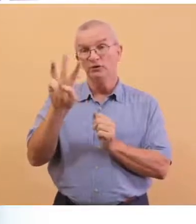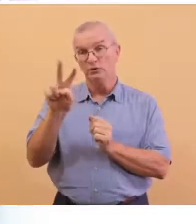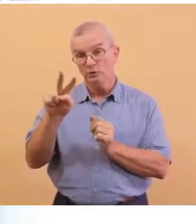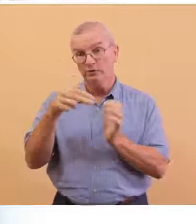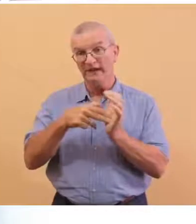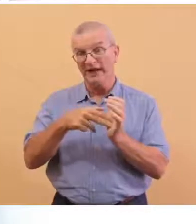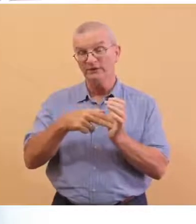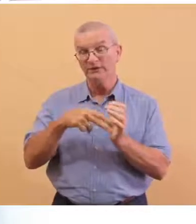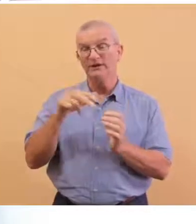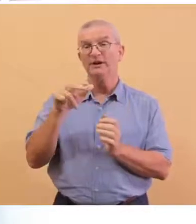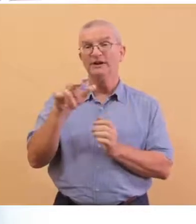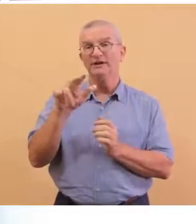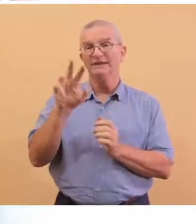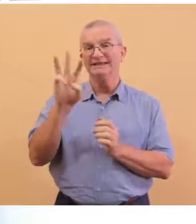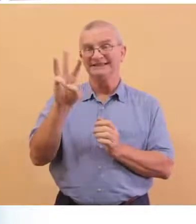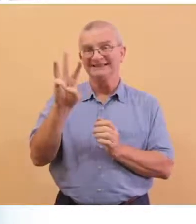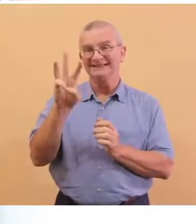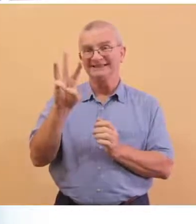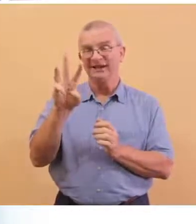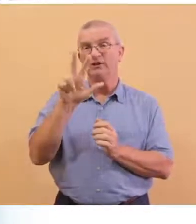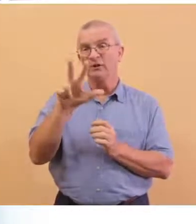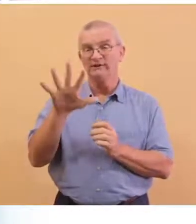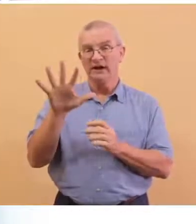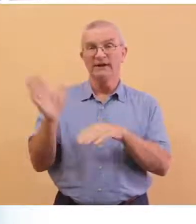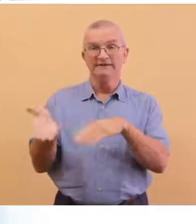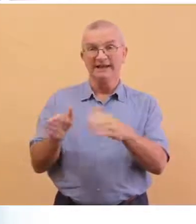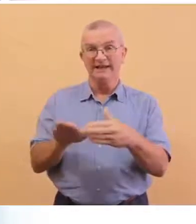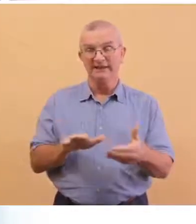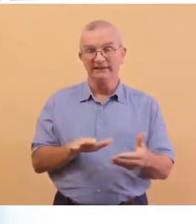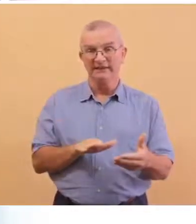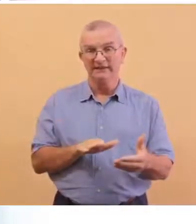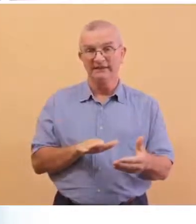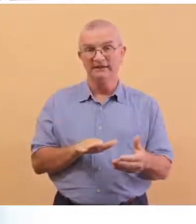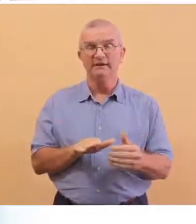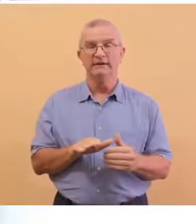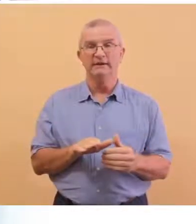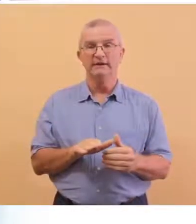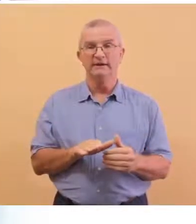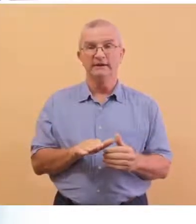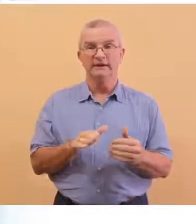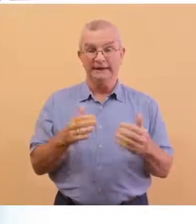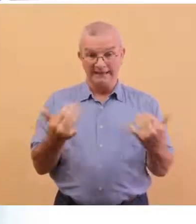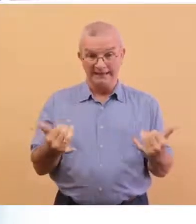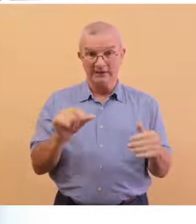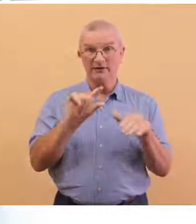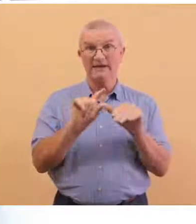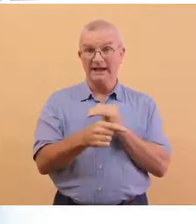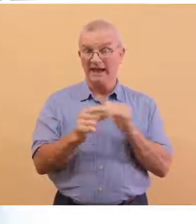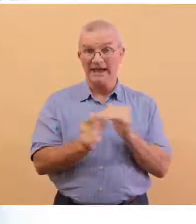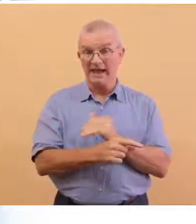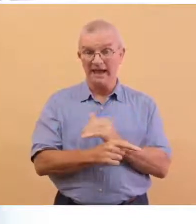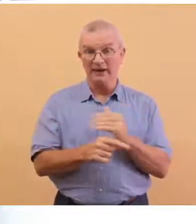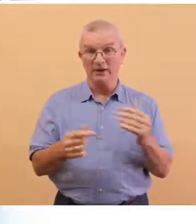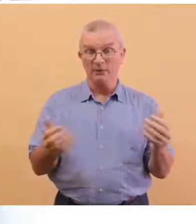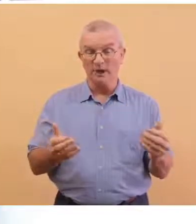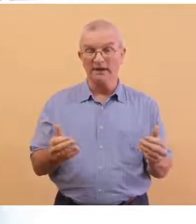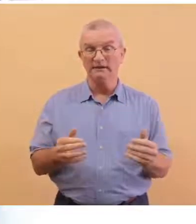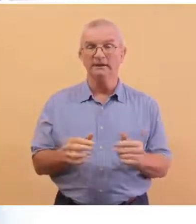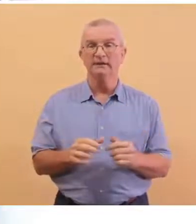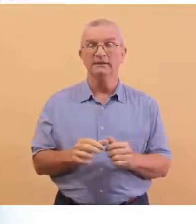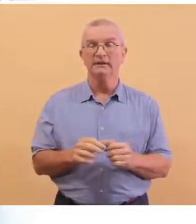,635 deaths. Now for the situational update in Guyana.